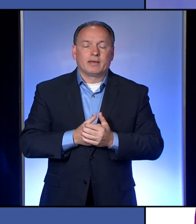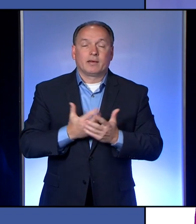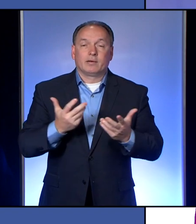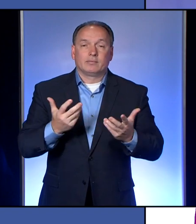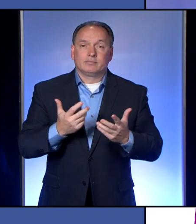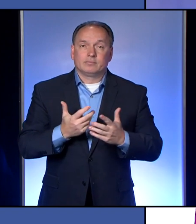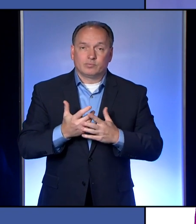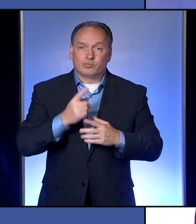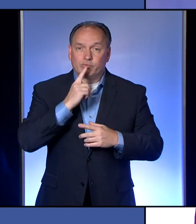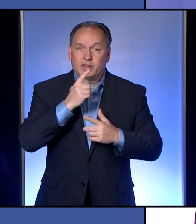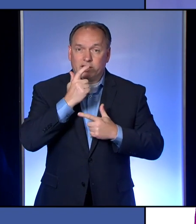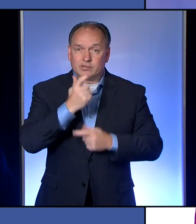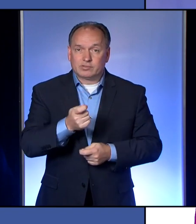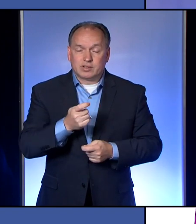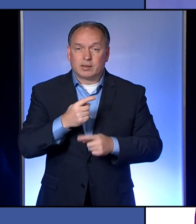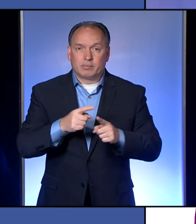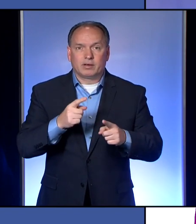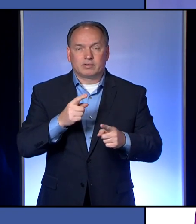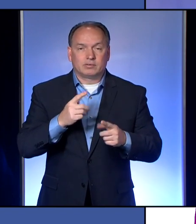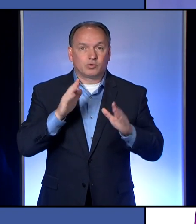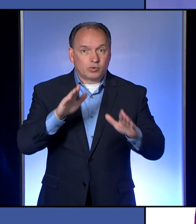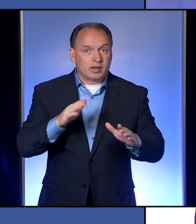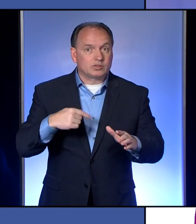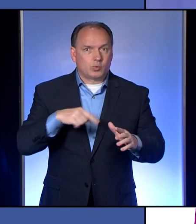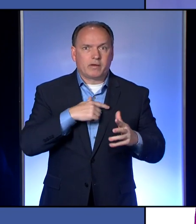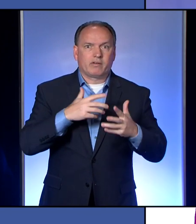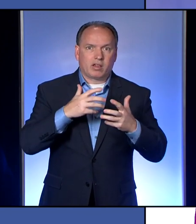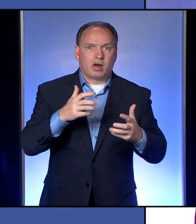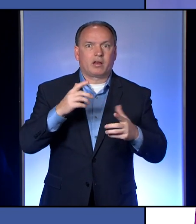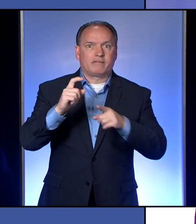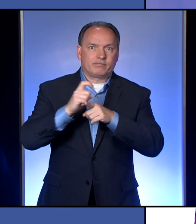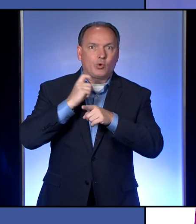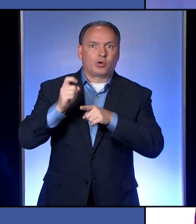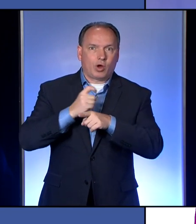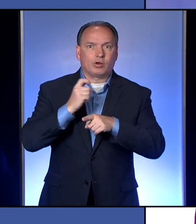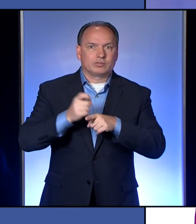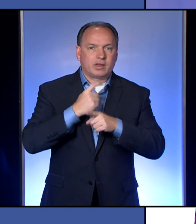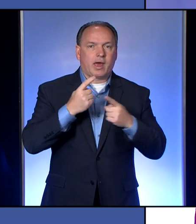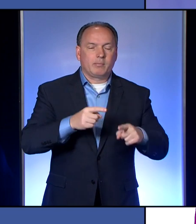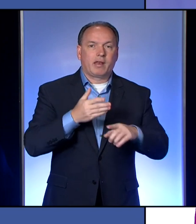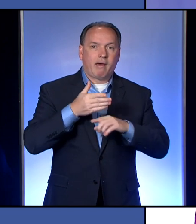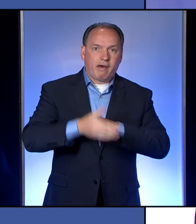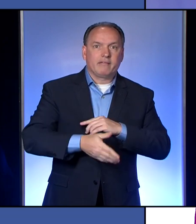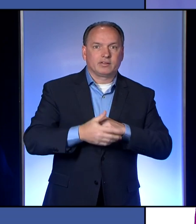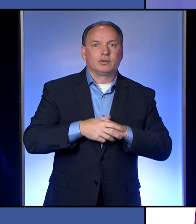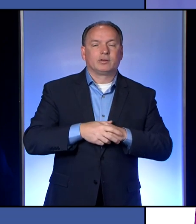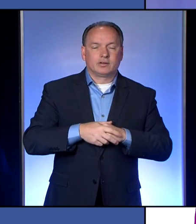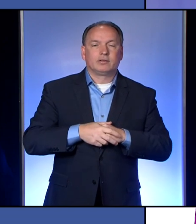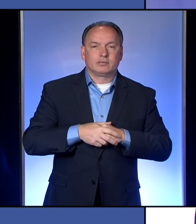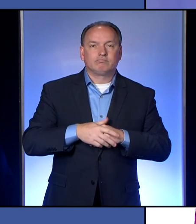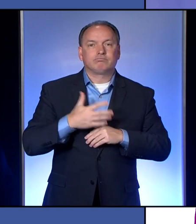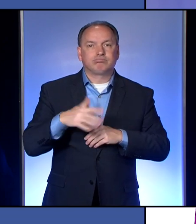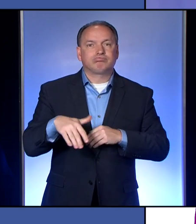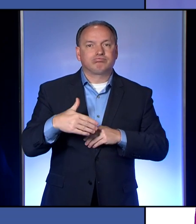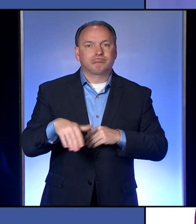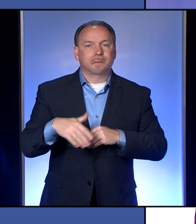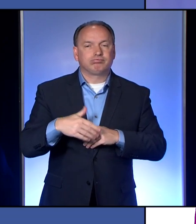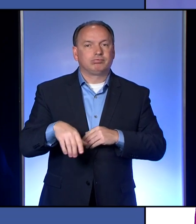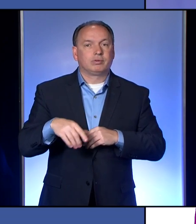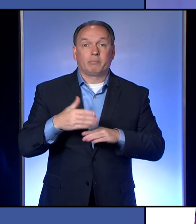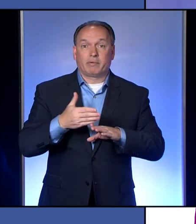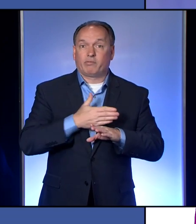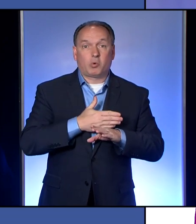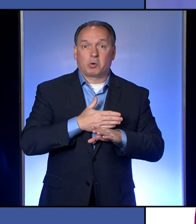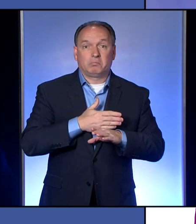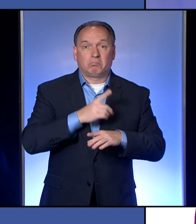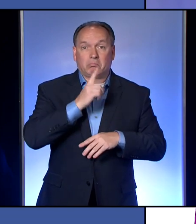was really interesting but really great is we got a lot of phone calls into the Department of Health. And we didn't get those